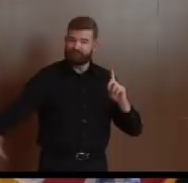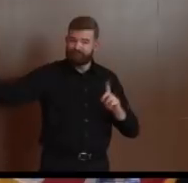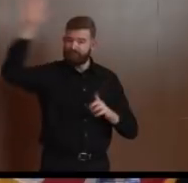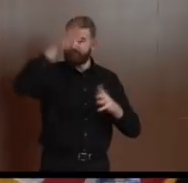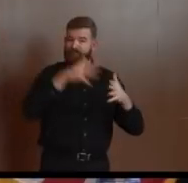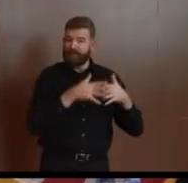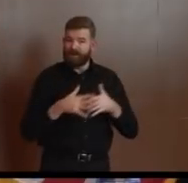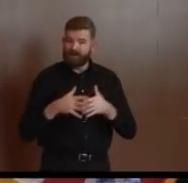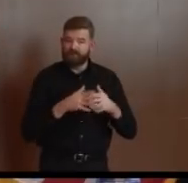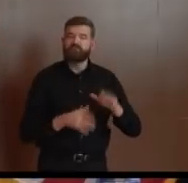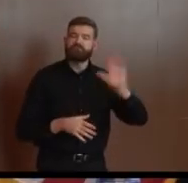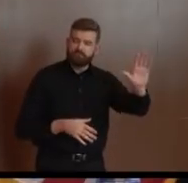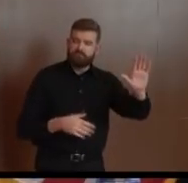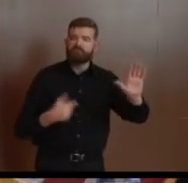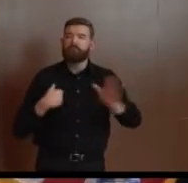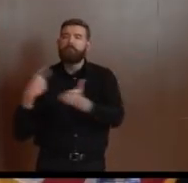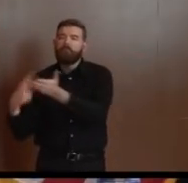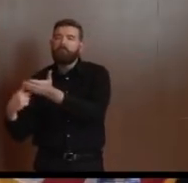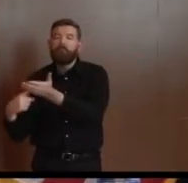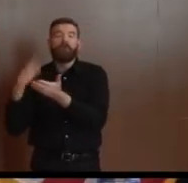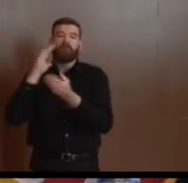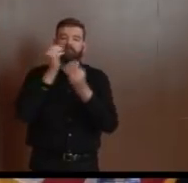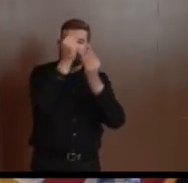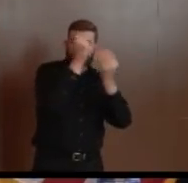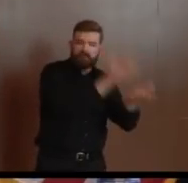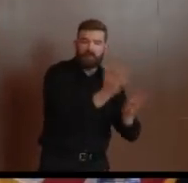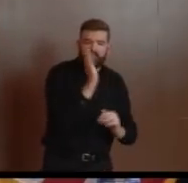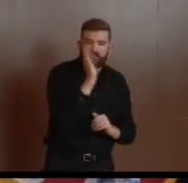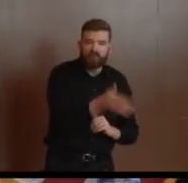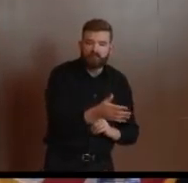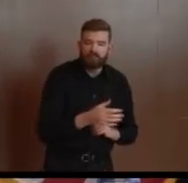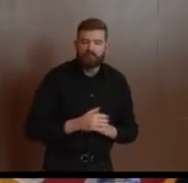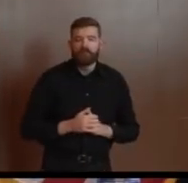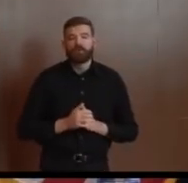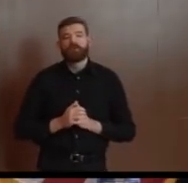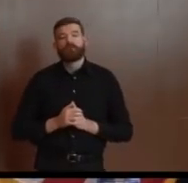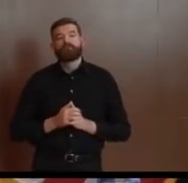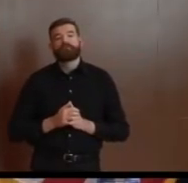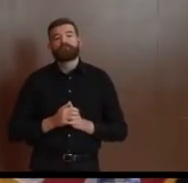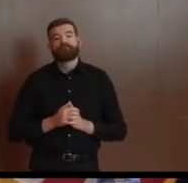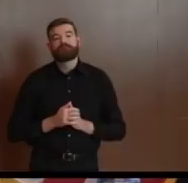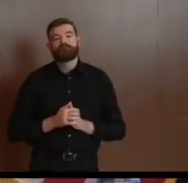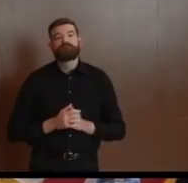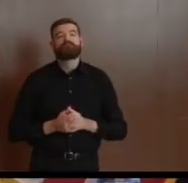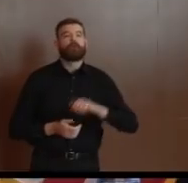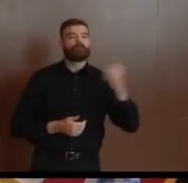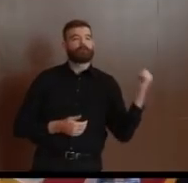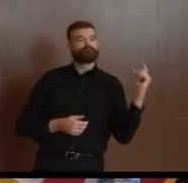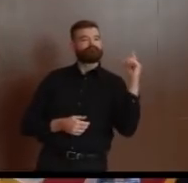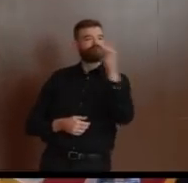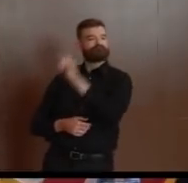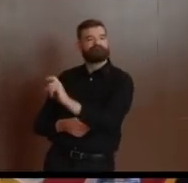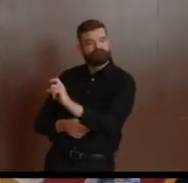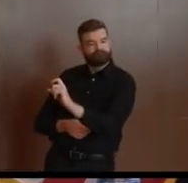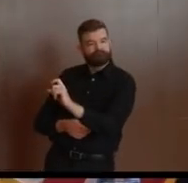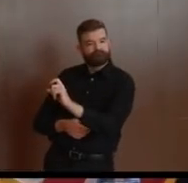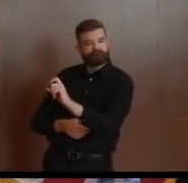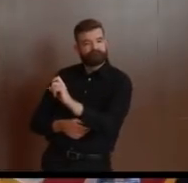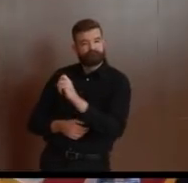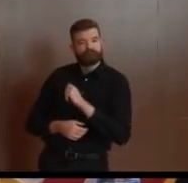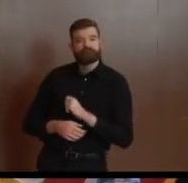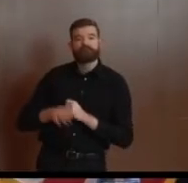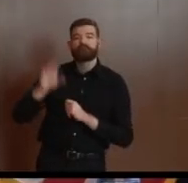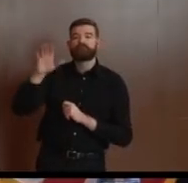Yes. Good afternoon, Governor. It's a question about constitutional rights. You had a long list of businesses that are